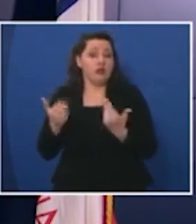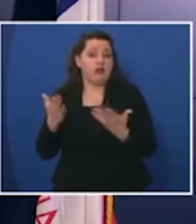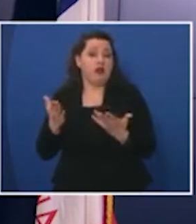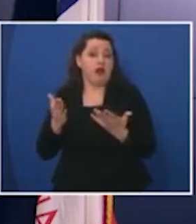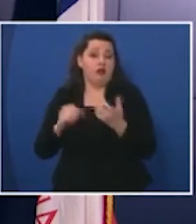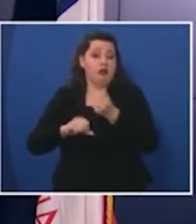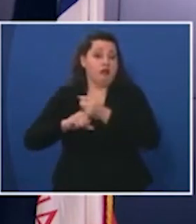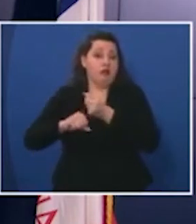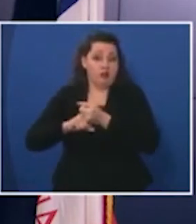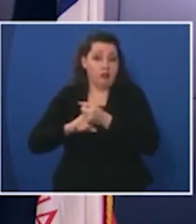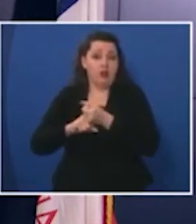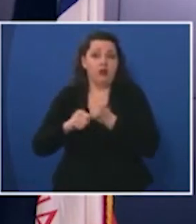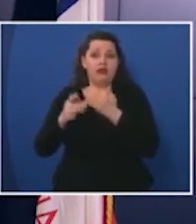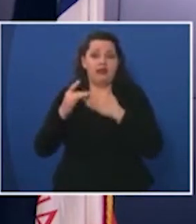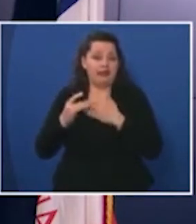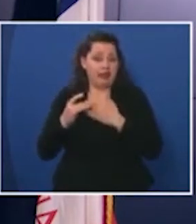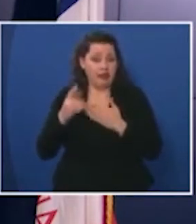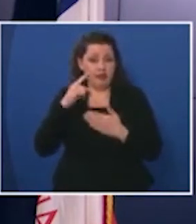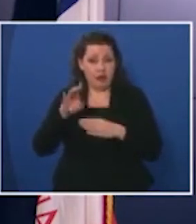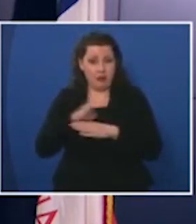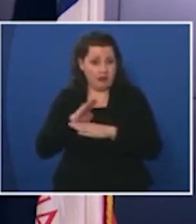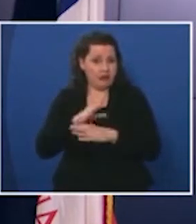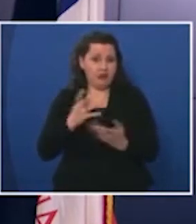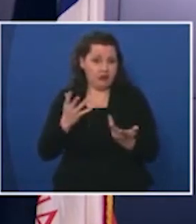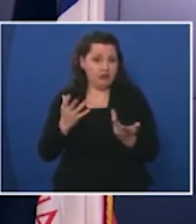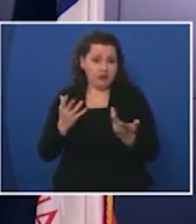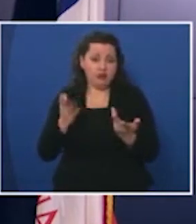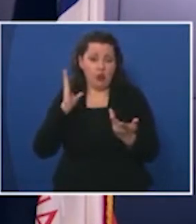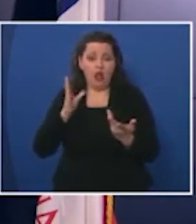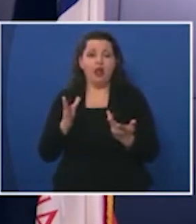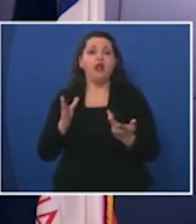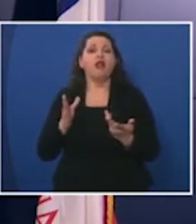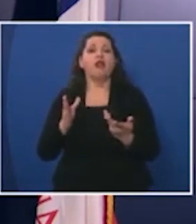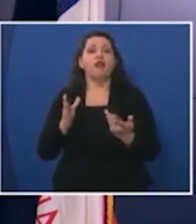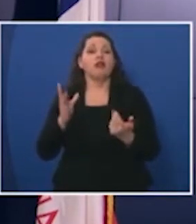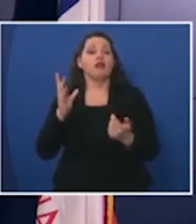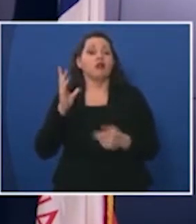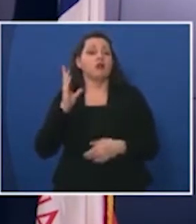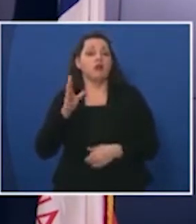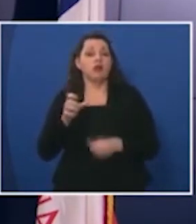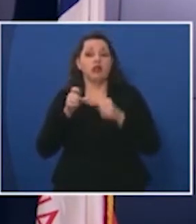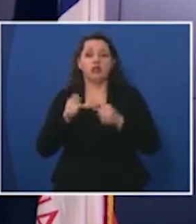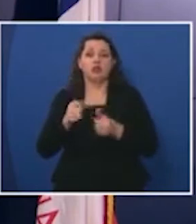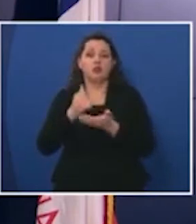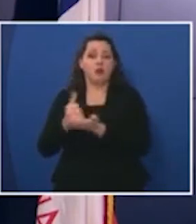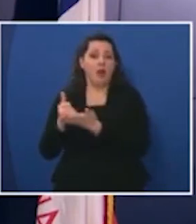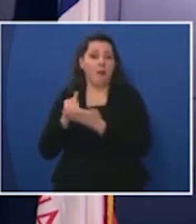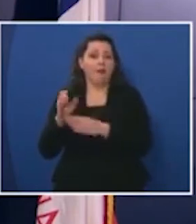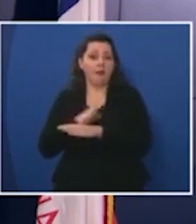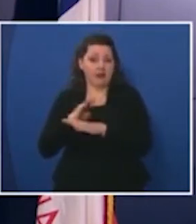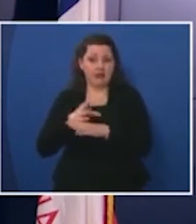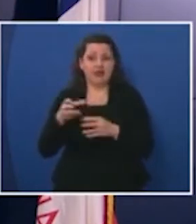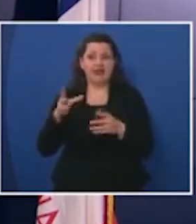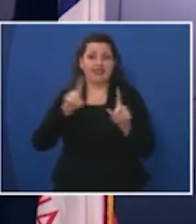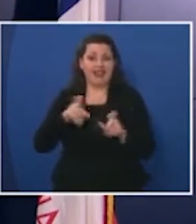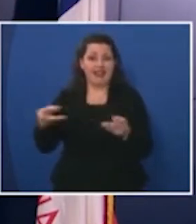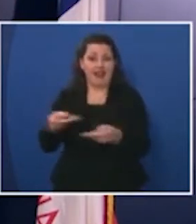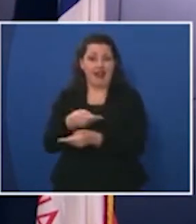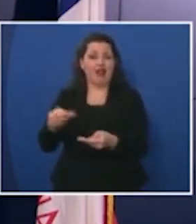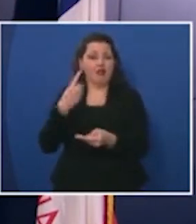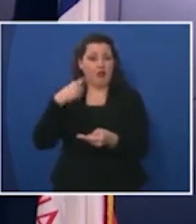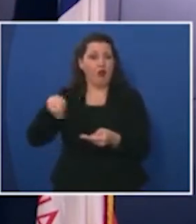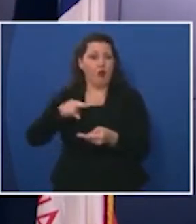support as in in guidance to businesses that we can as we can we will continue to help businesses and facilitate testing for those